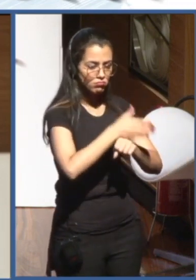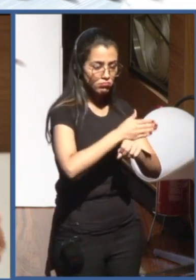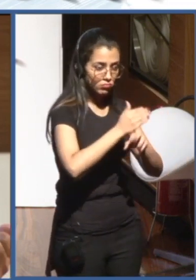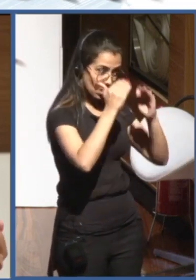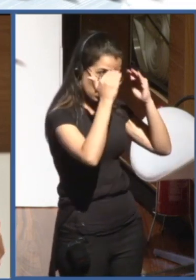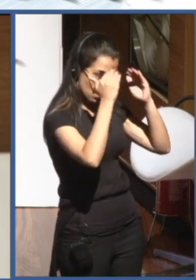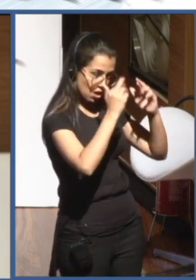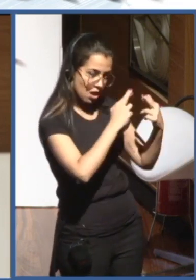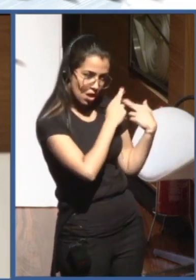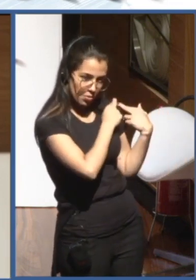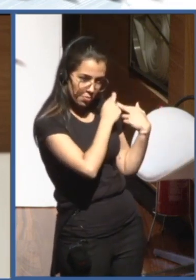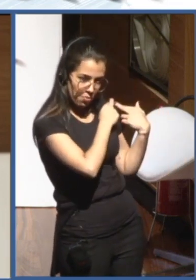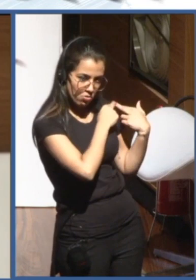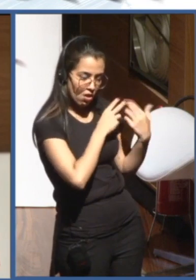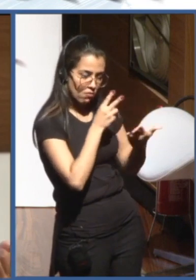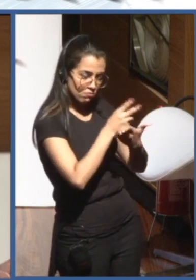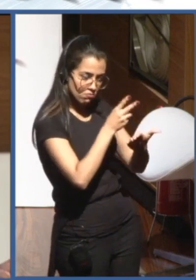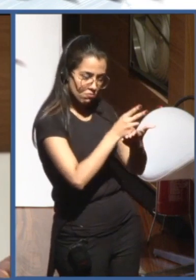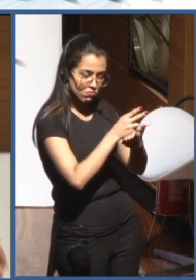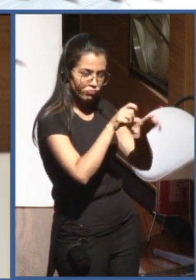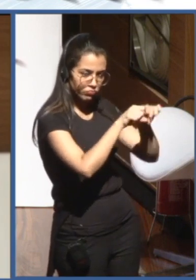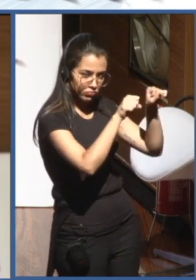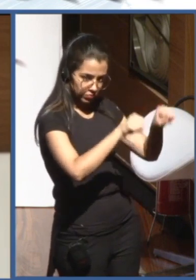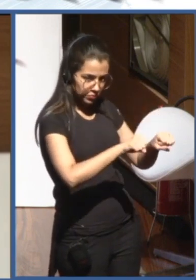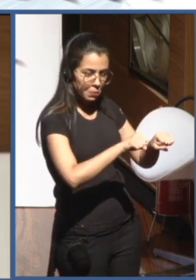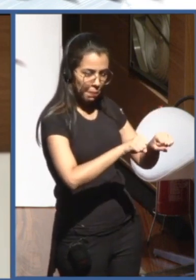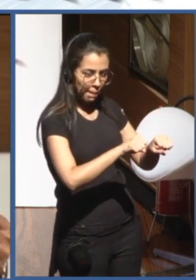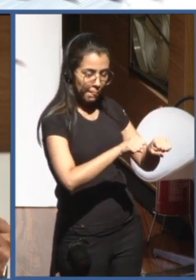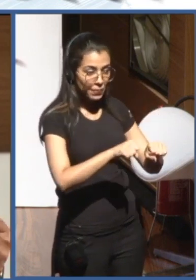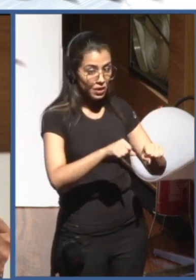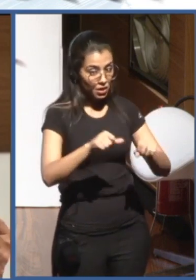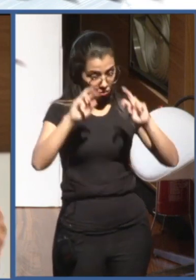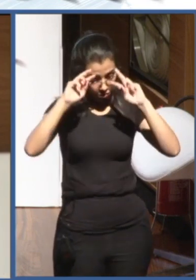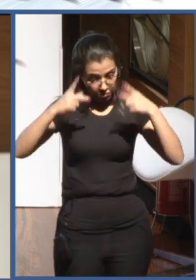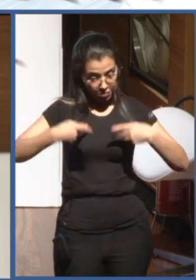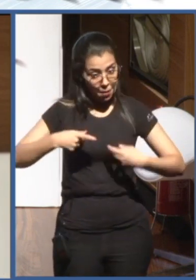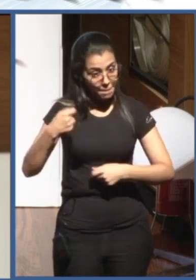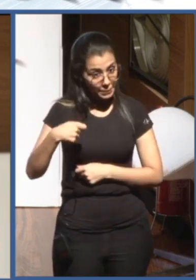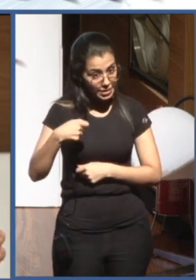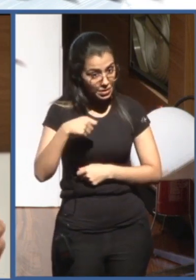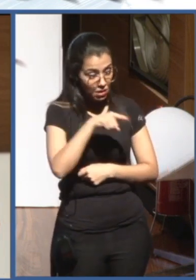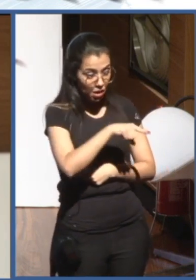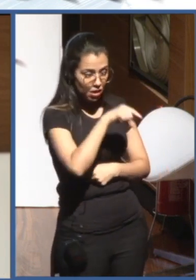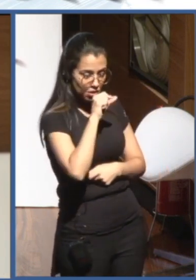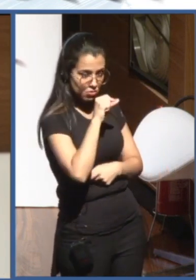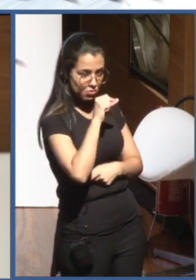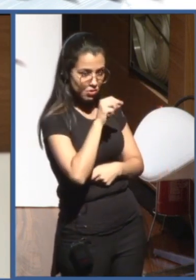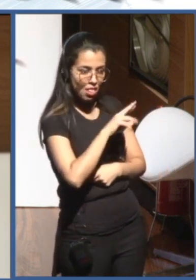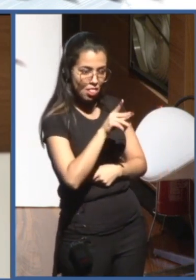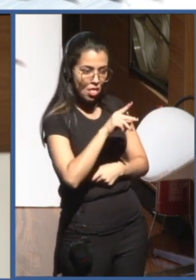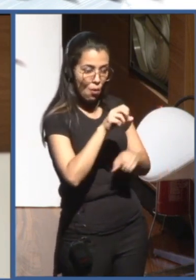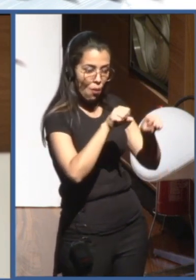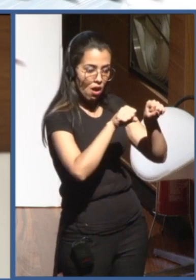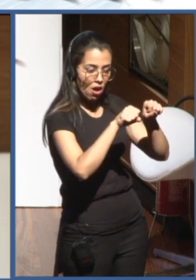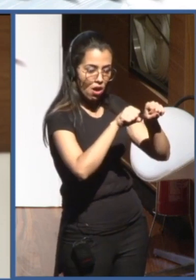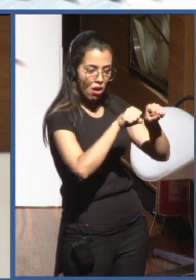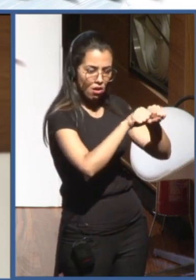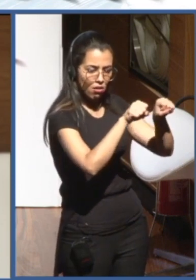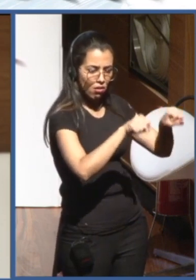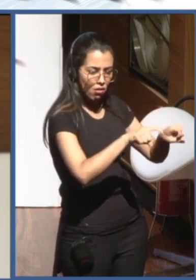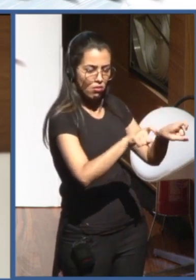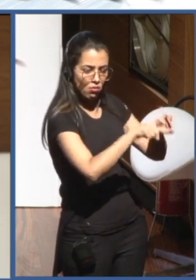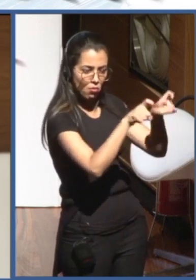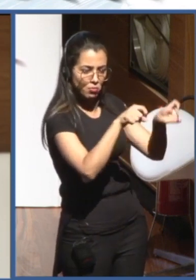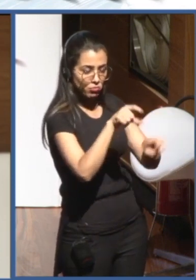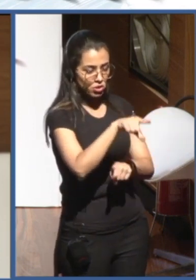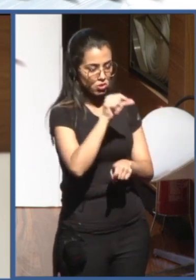decisions should not be delegated to the machine. That is a key recommendation that focuses not only on lethal autonomous systems, but